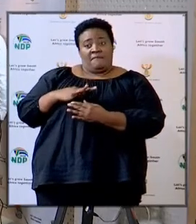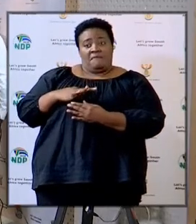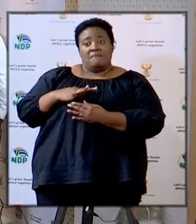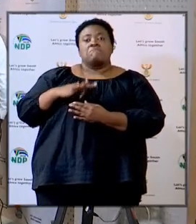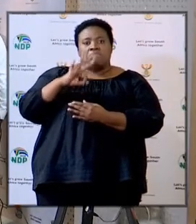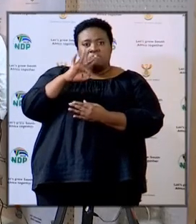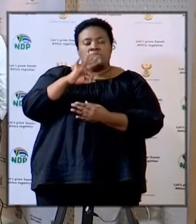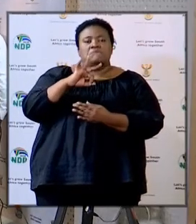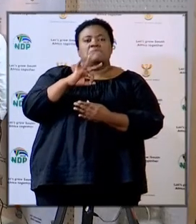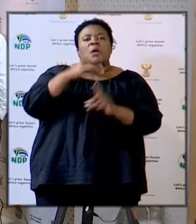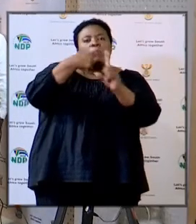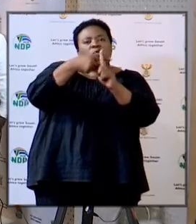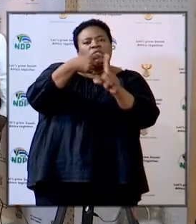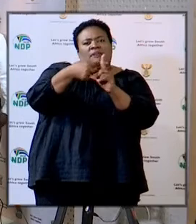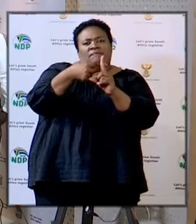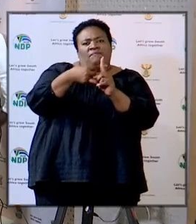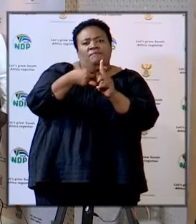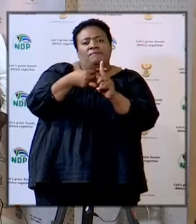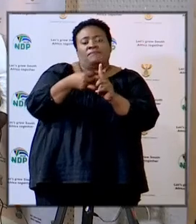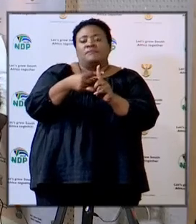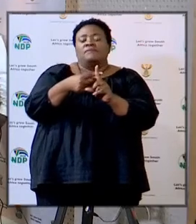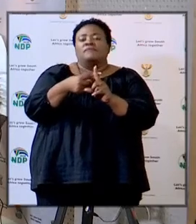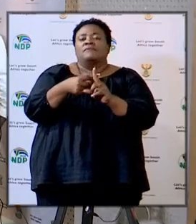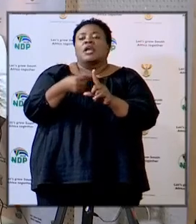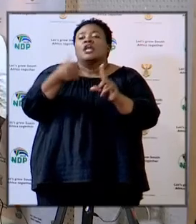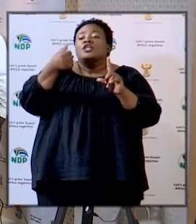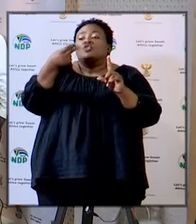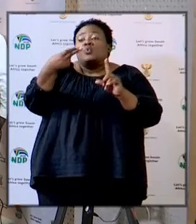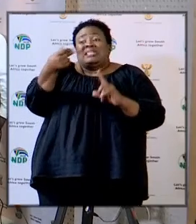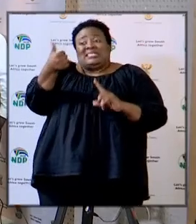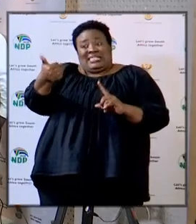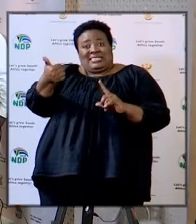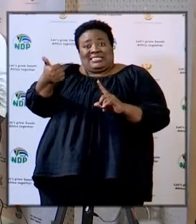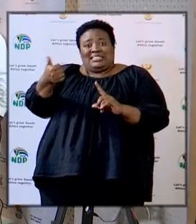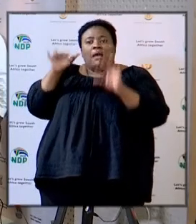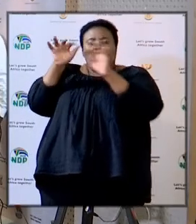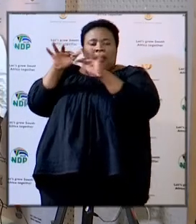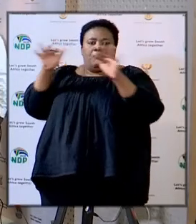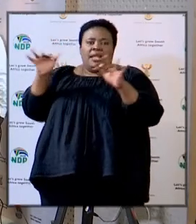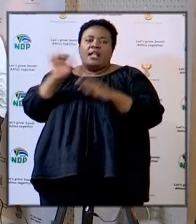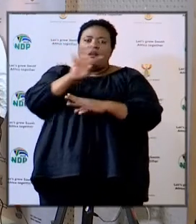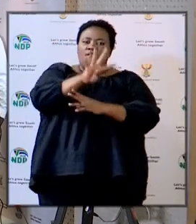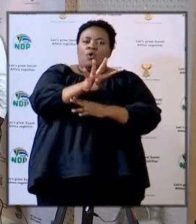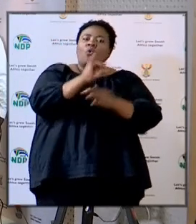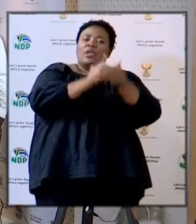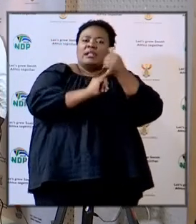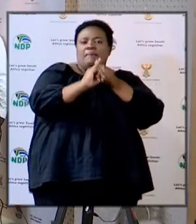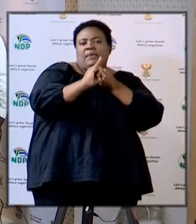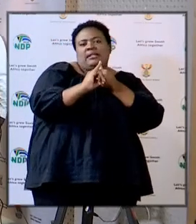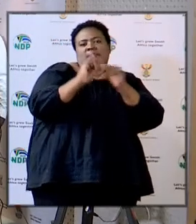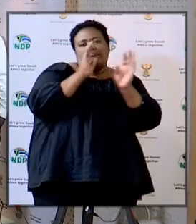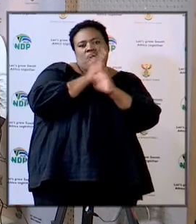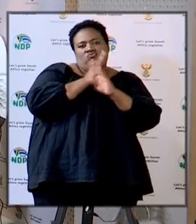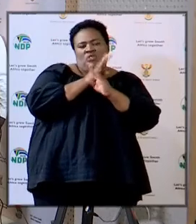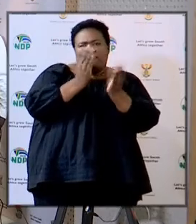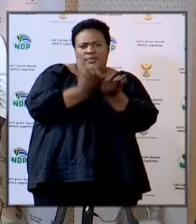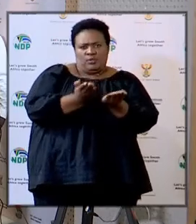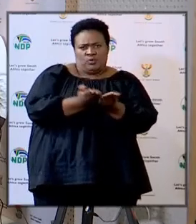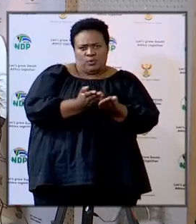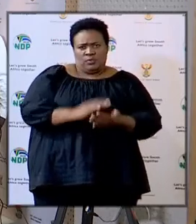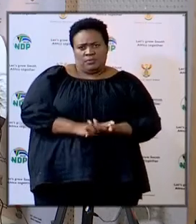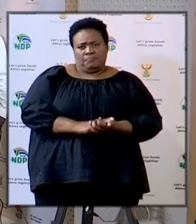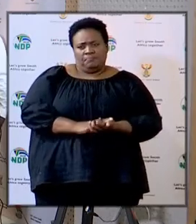have tested positive of those 30 schools 26 are public schools and 4 are independent schools